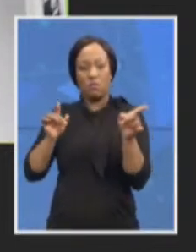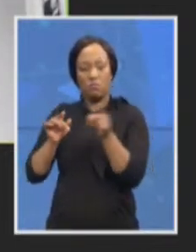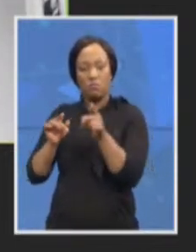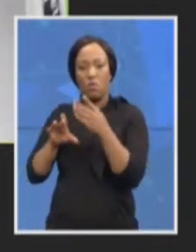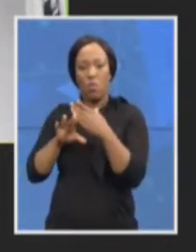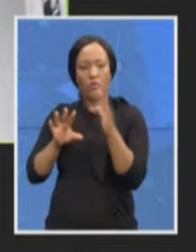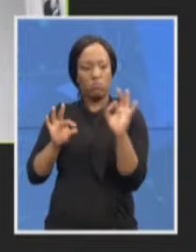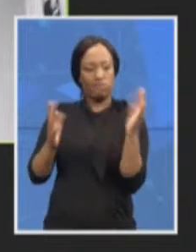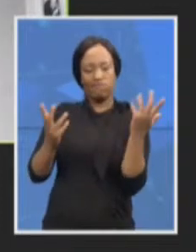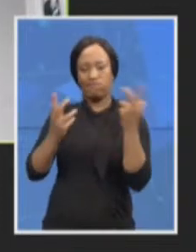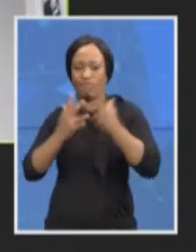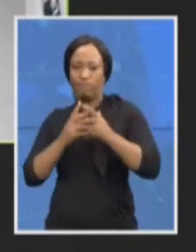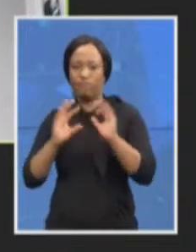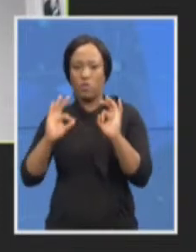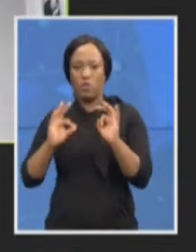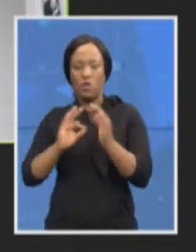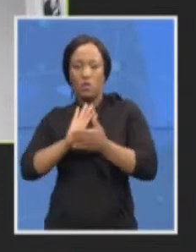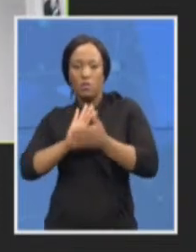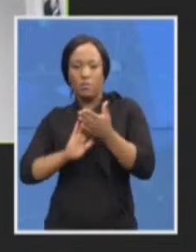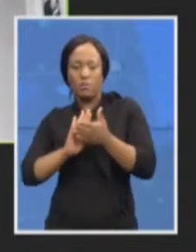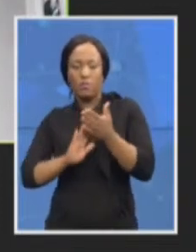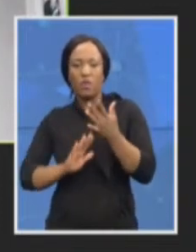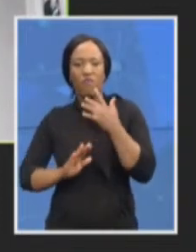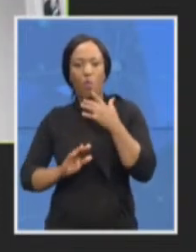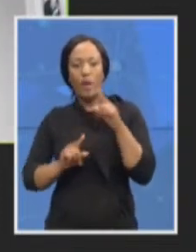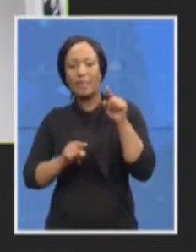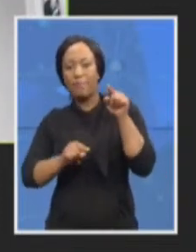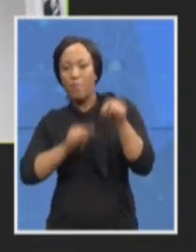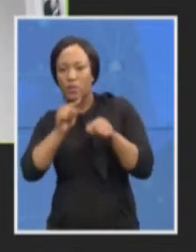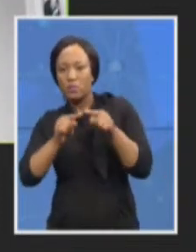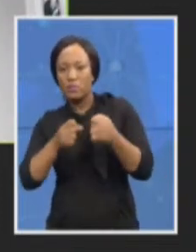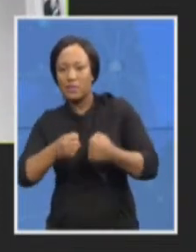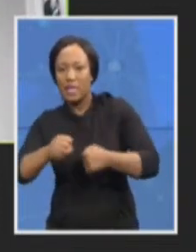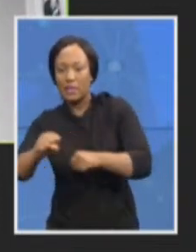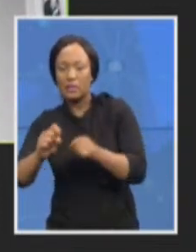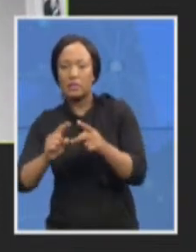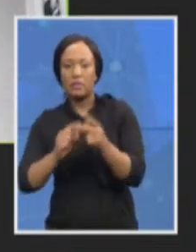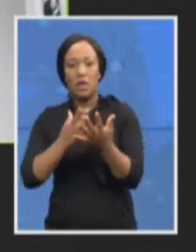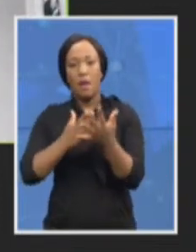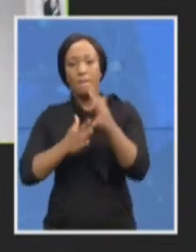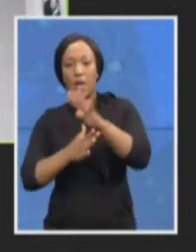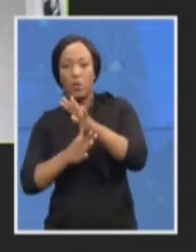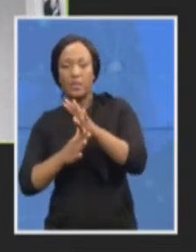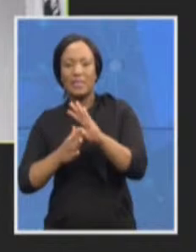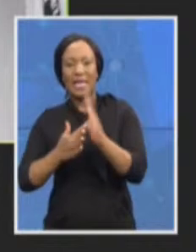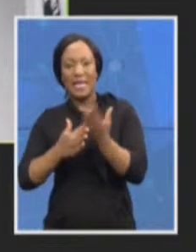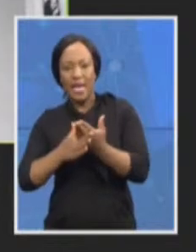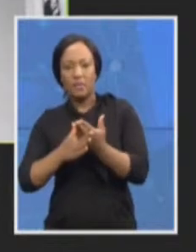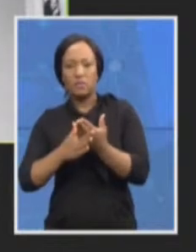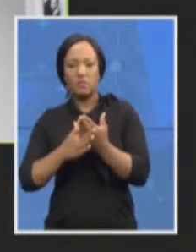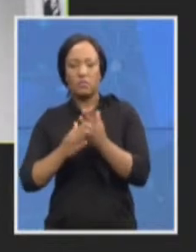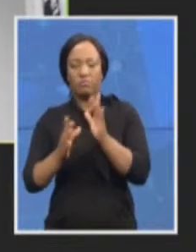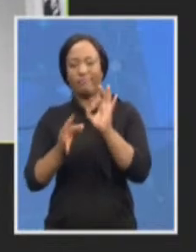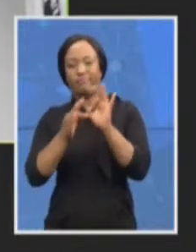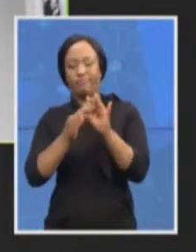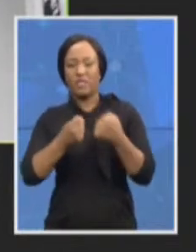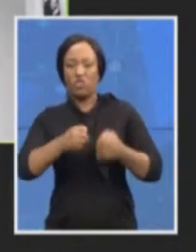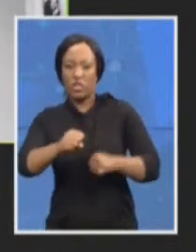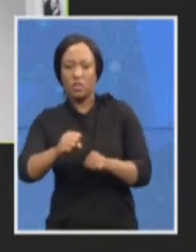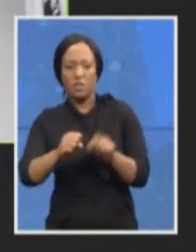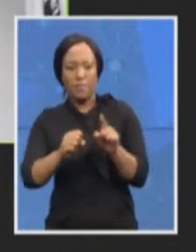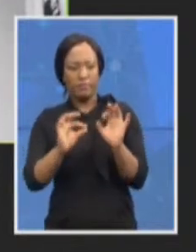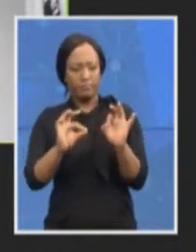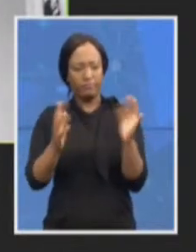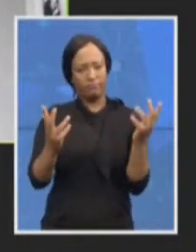strategy, the priorities and case-specific strategies, and then act with razor-sharp focus on these.